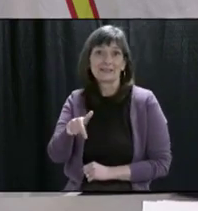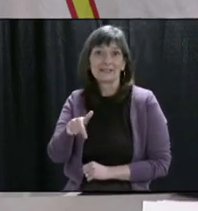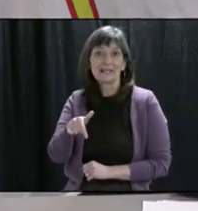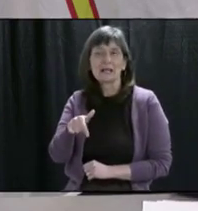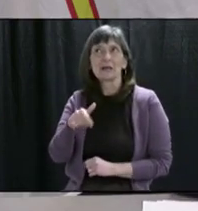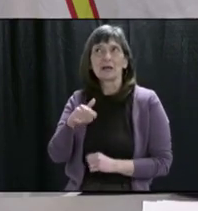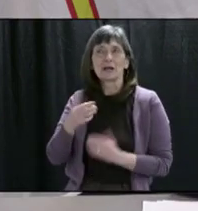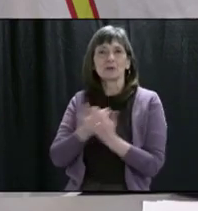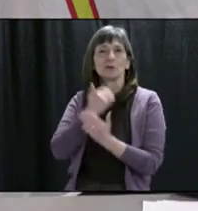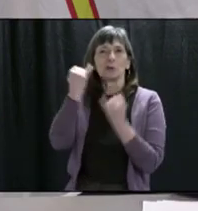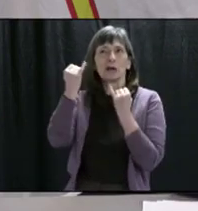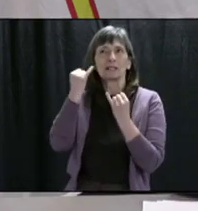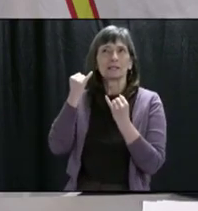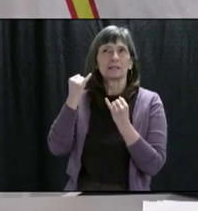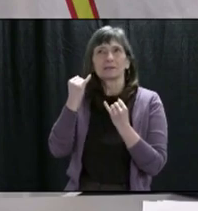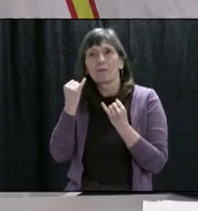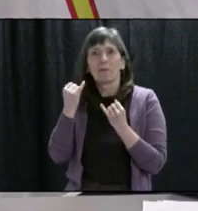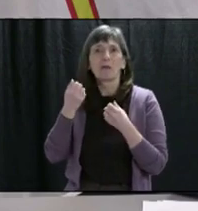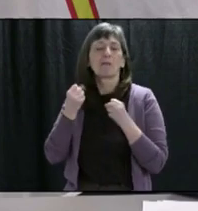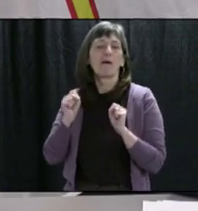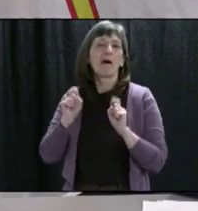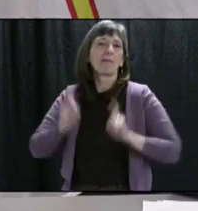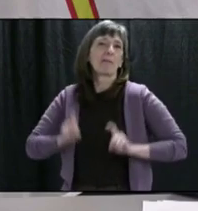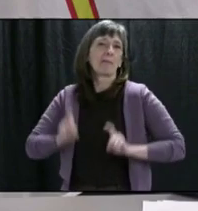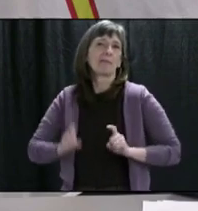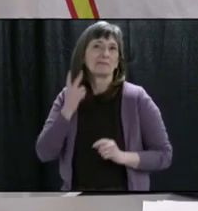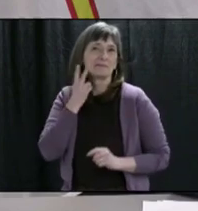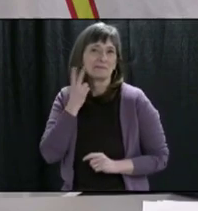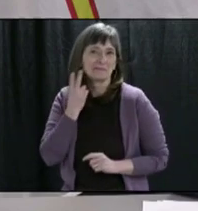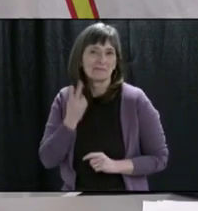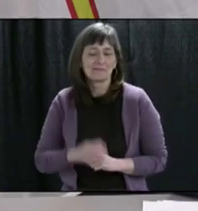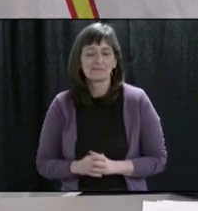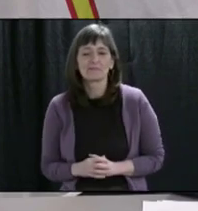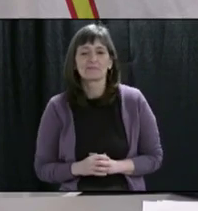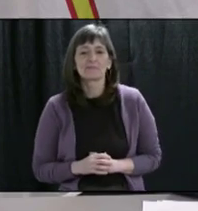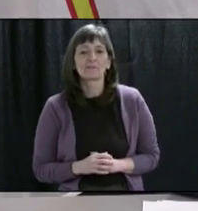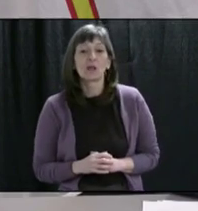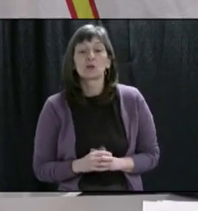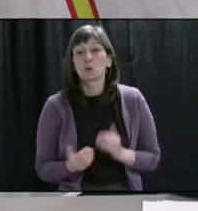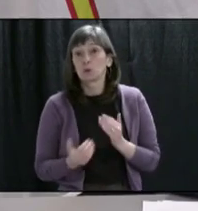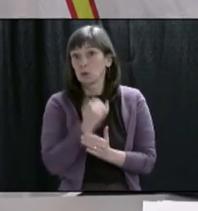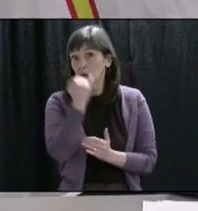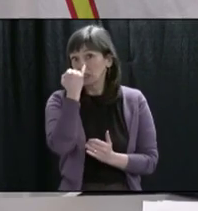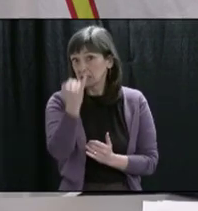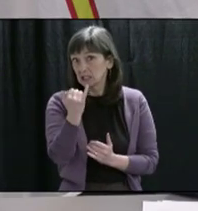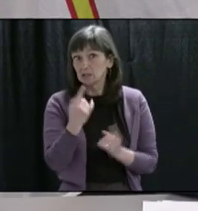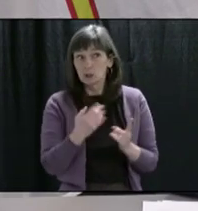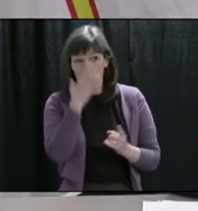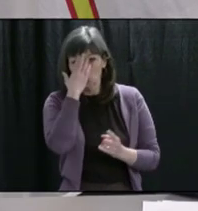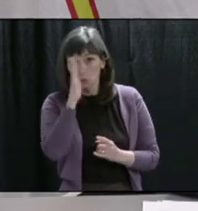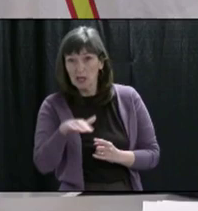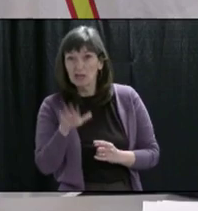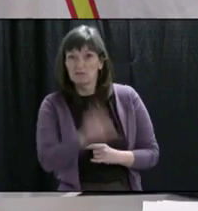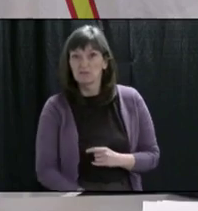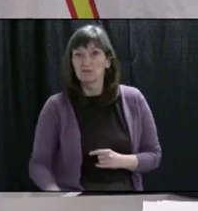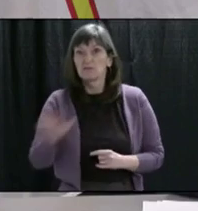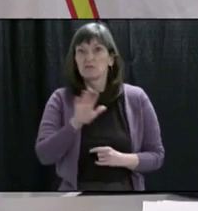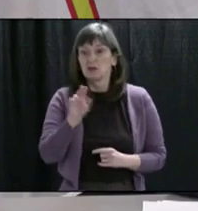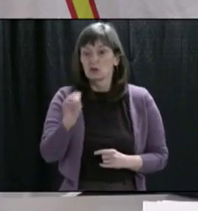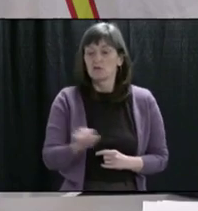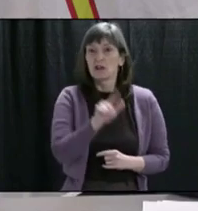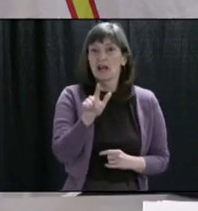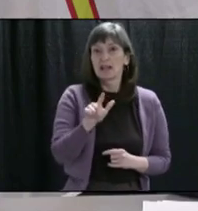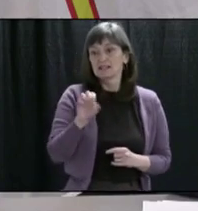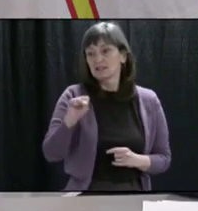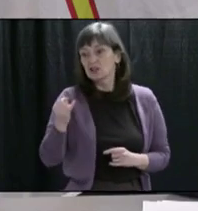new ideas. And speaking of new ideas, more than 90 schools from St. John's to Nain and all points